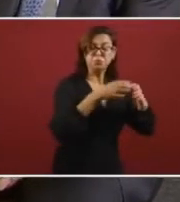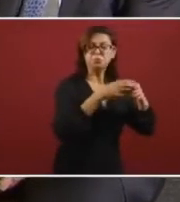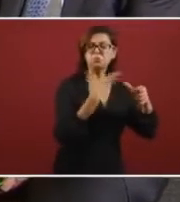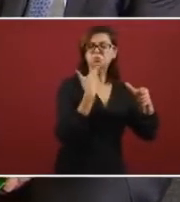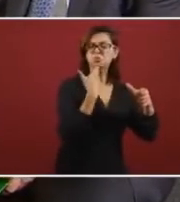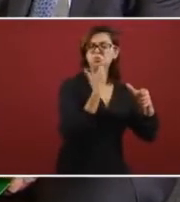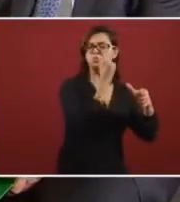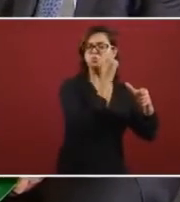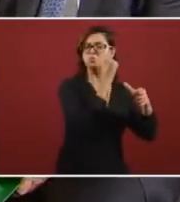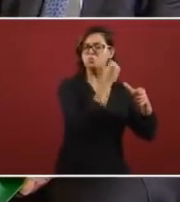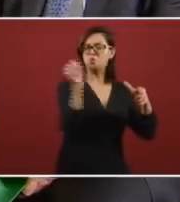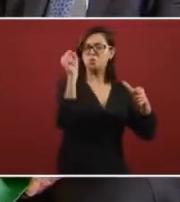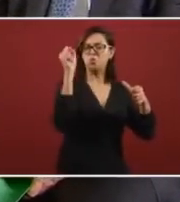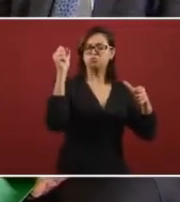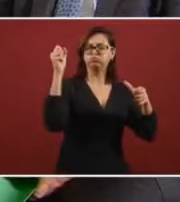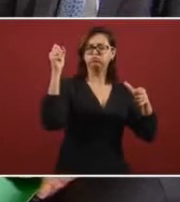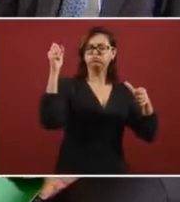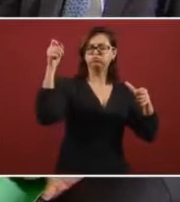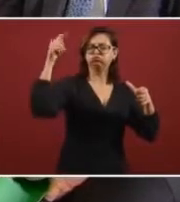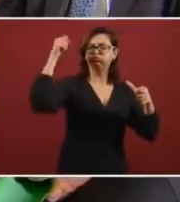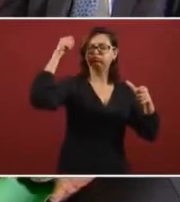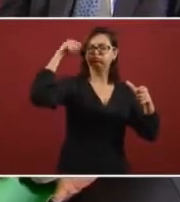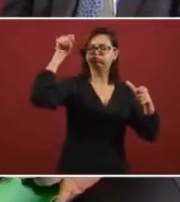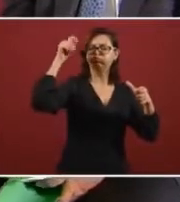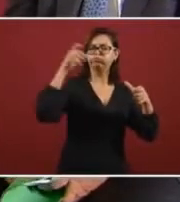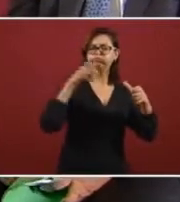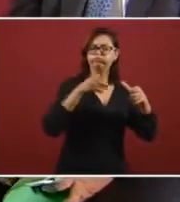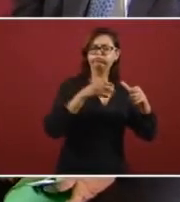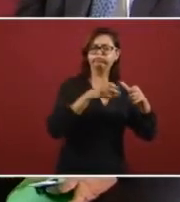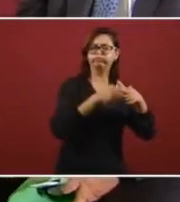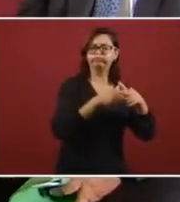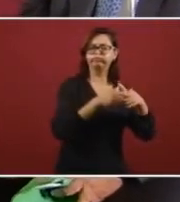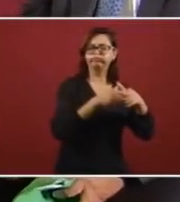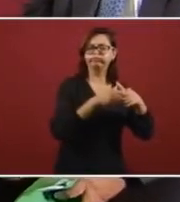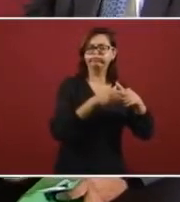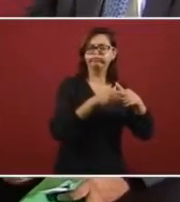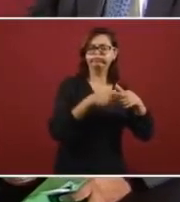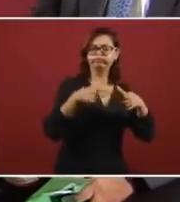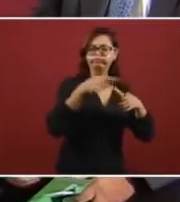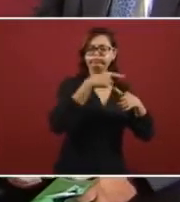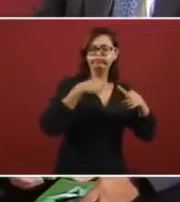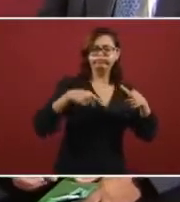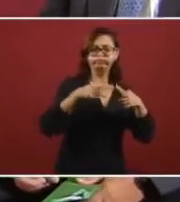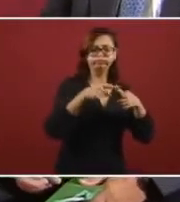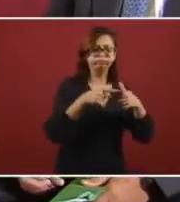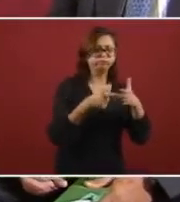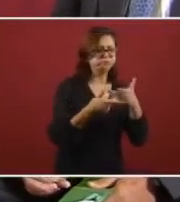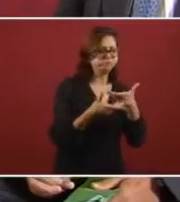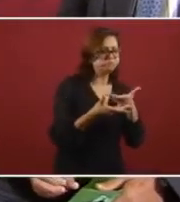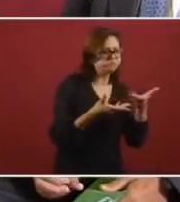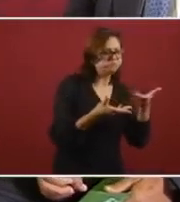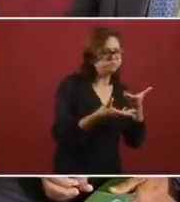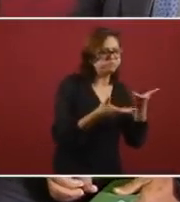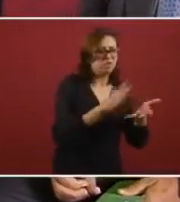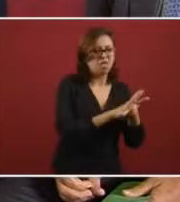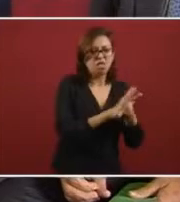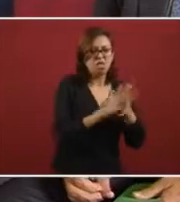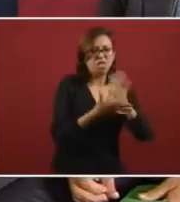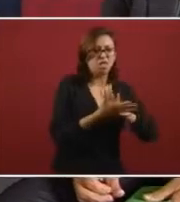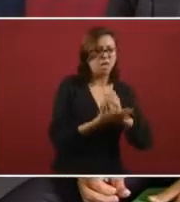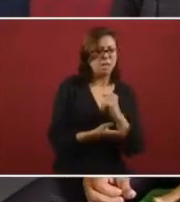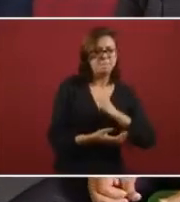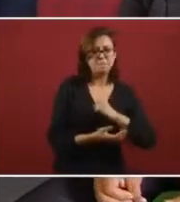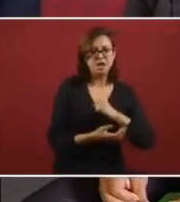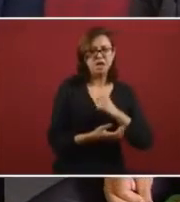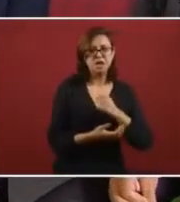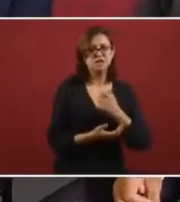technocrats and those that devoted themselves